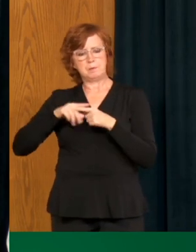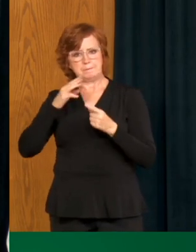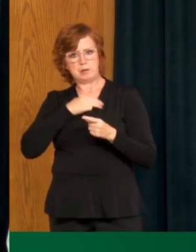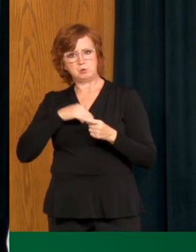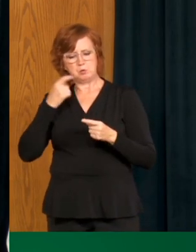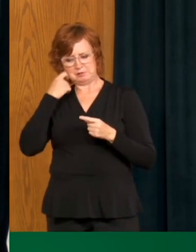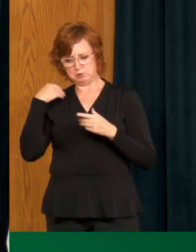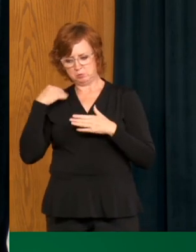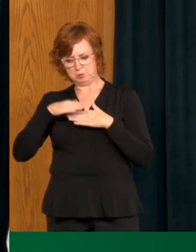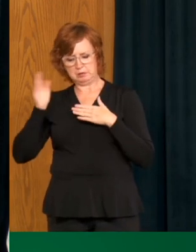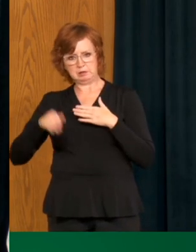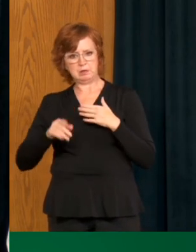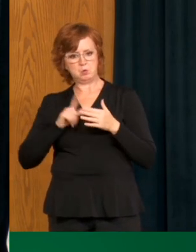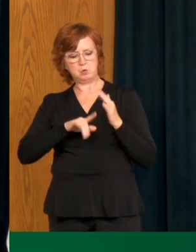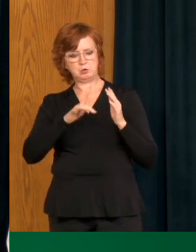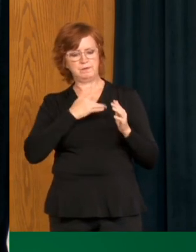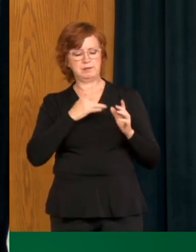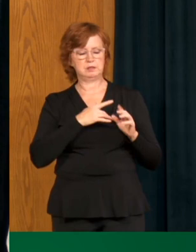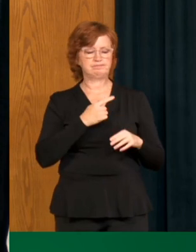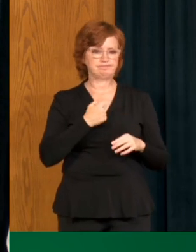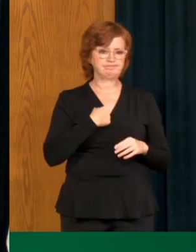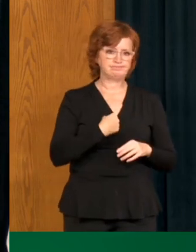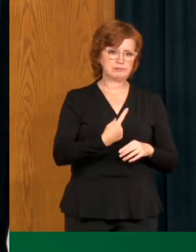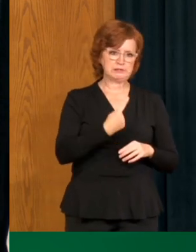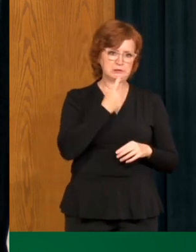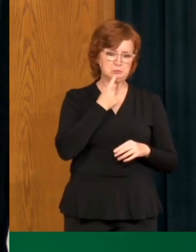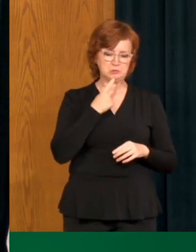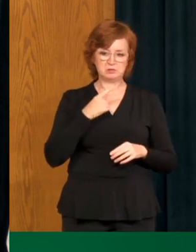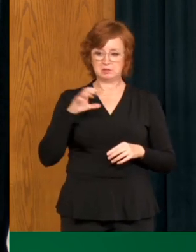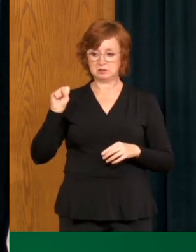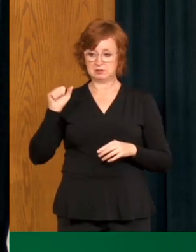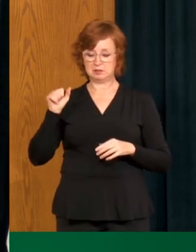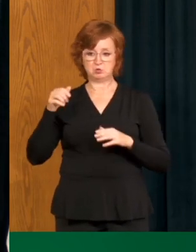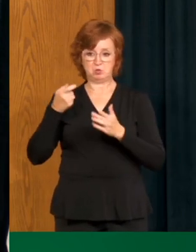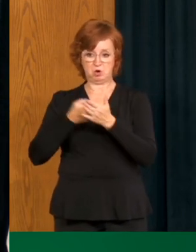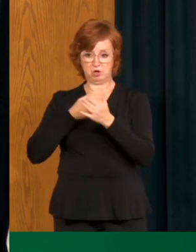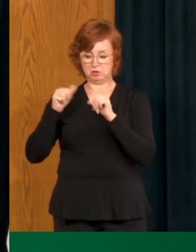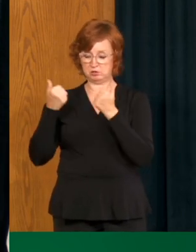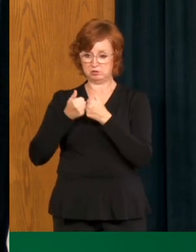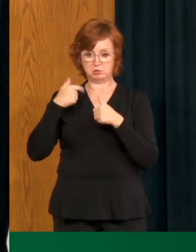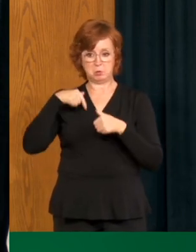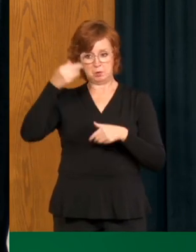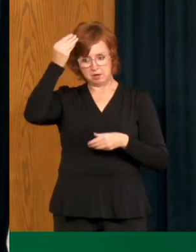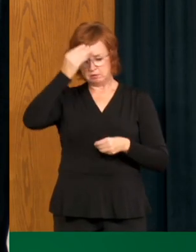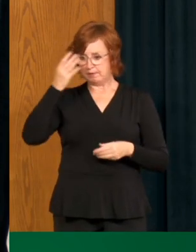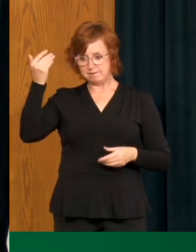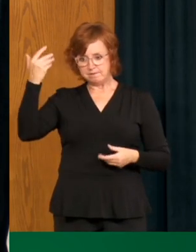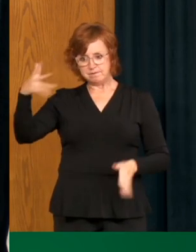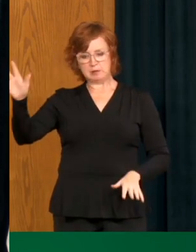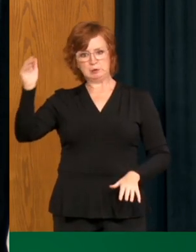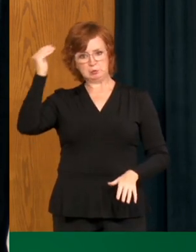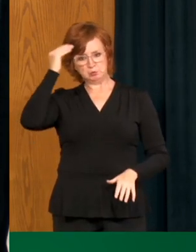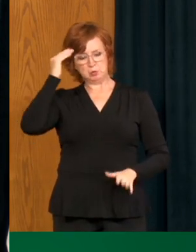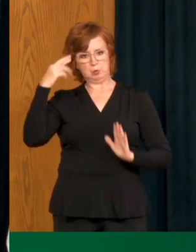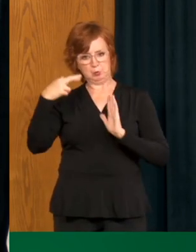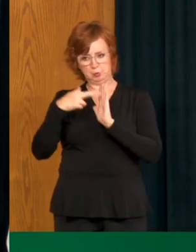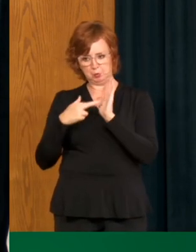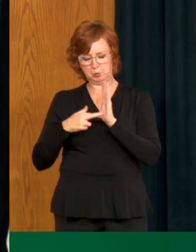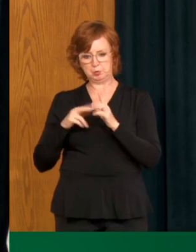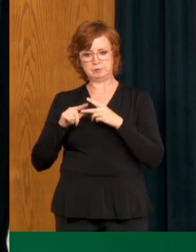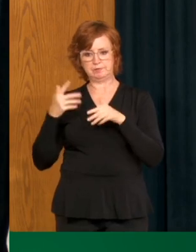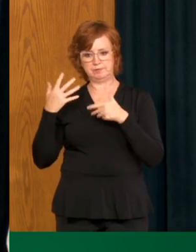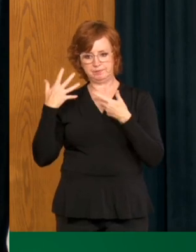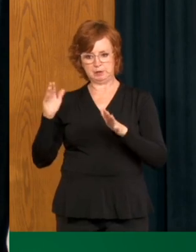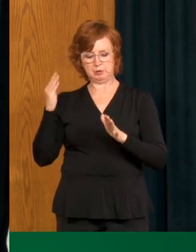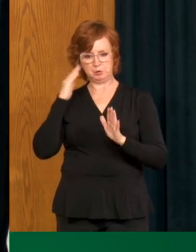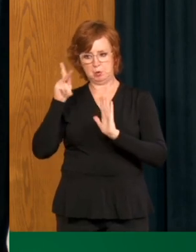Saskatchewan, uh, hockey association has been well informed, uh, with respect to the, you know, the guidelines and the protocols that have been put